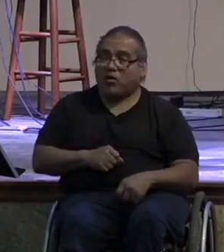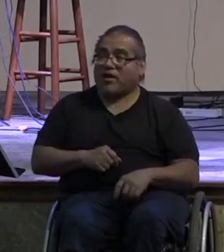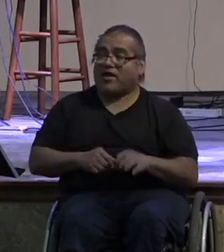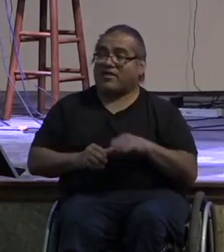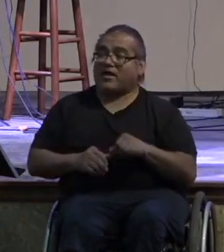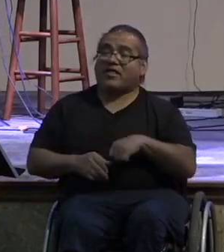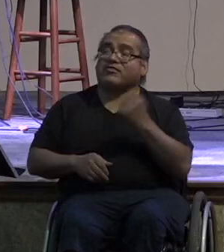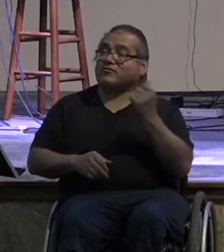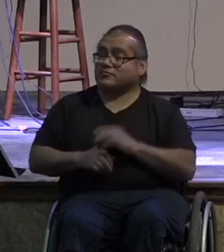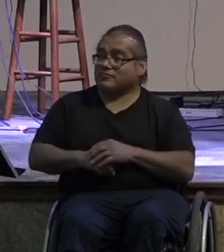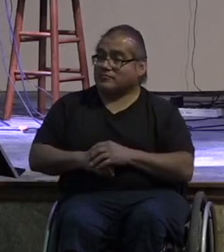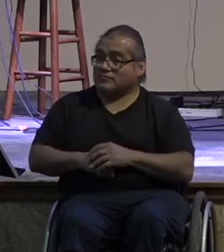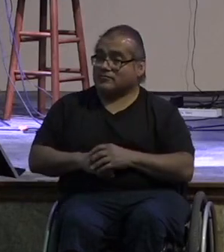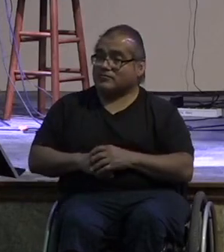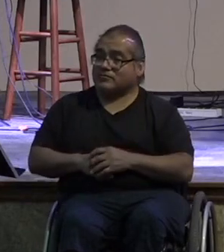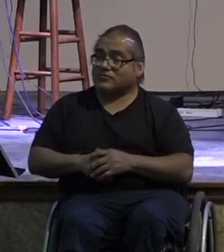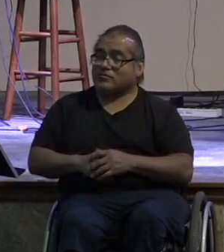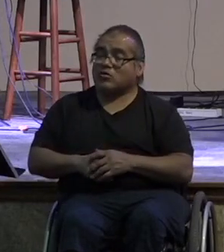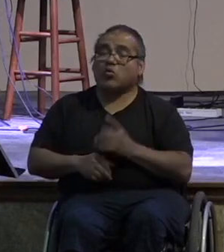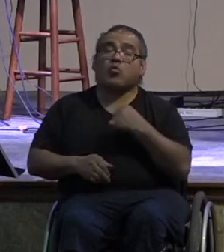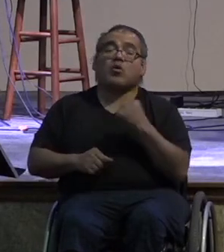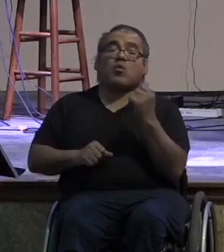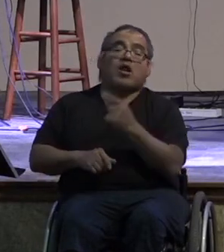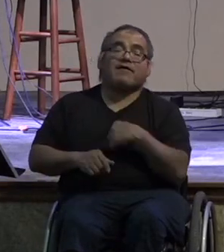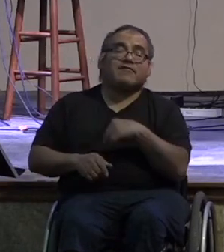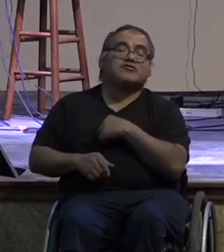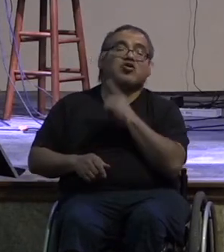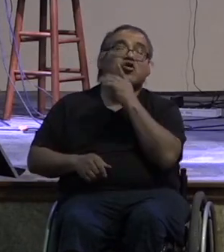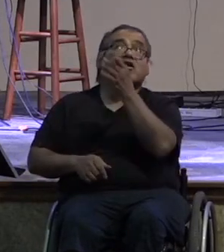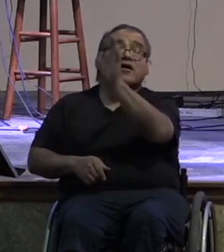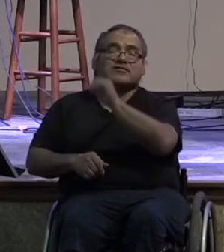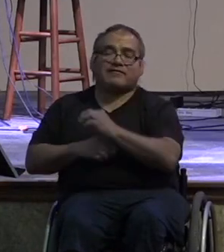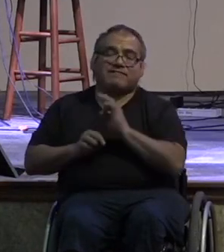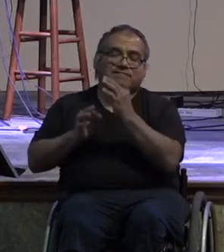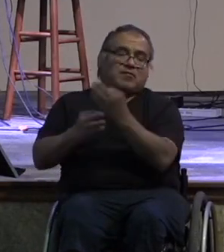than anybody else right we're all god's family we're all gathered together